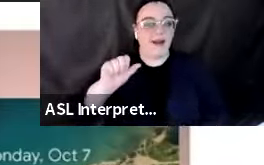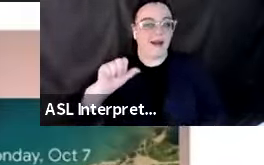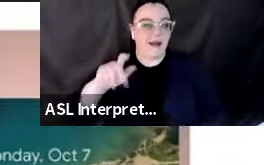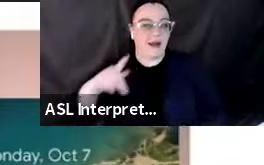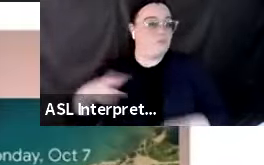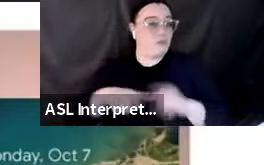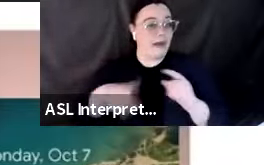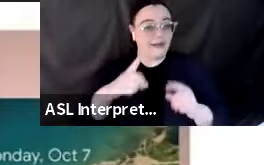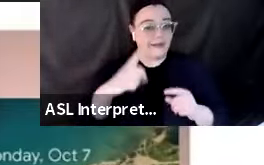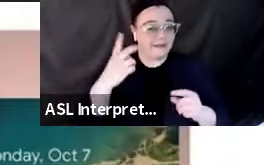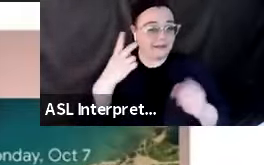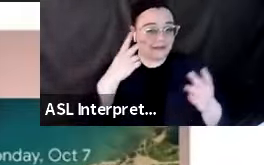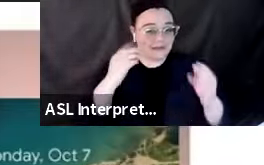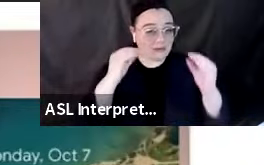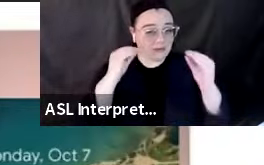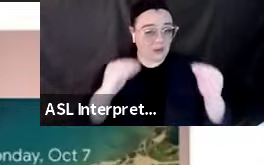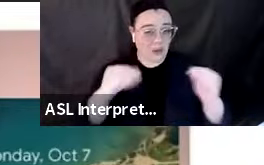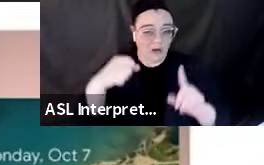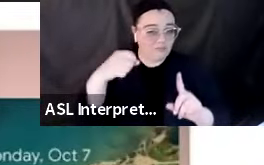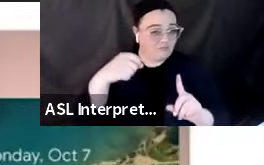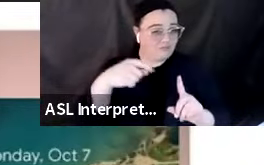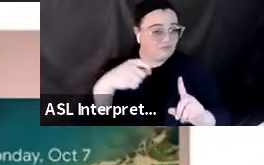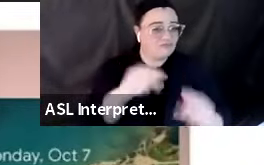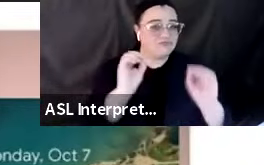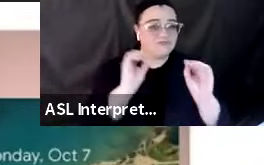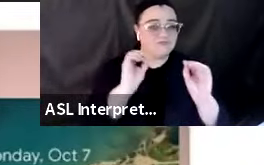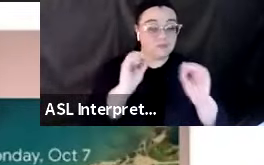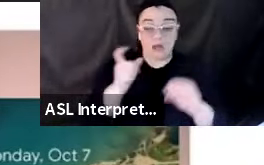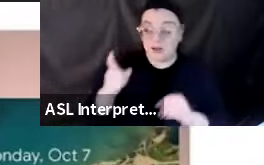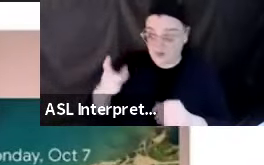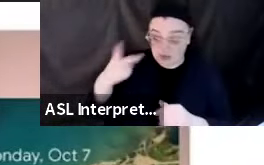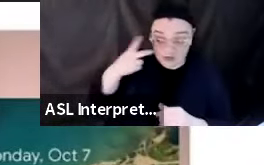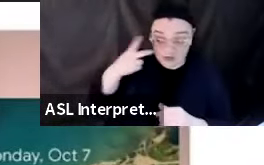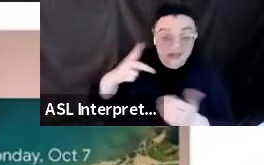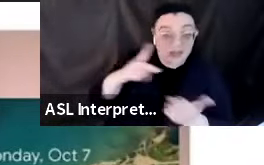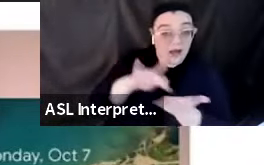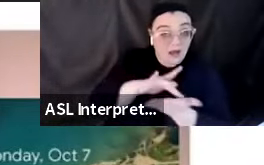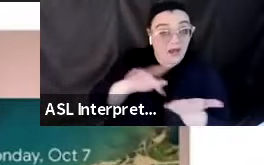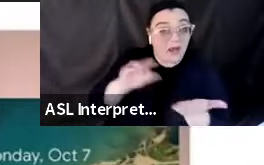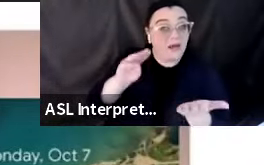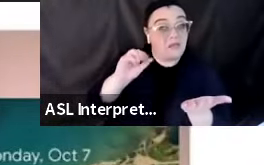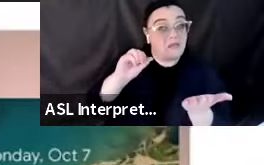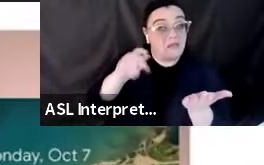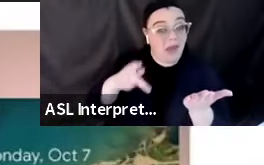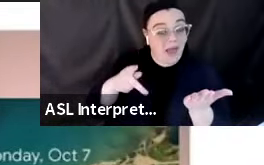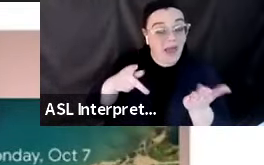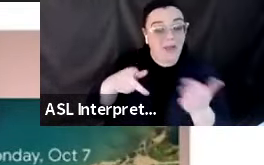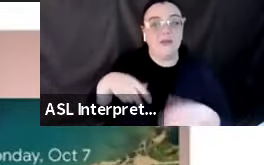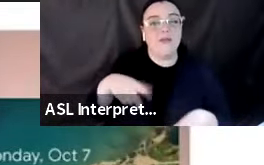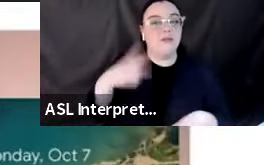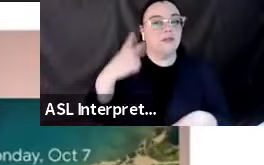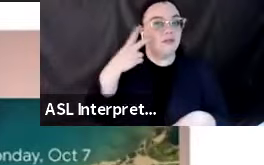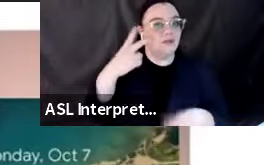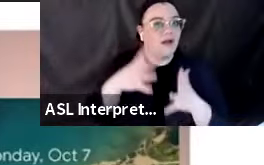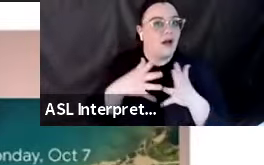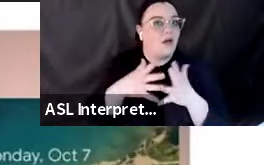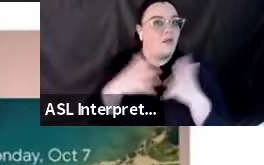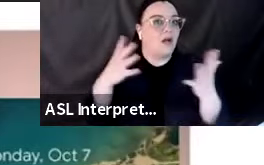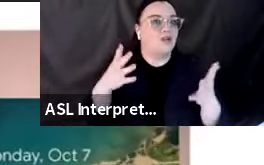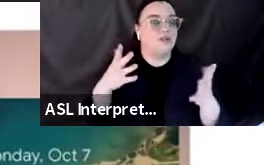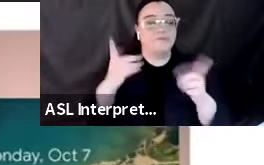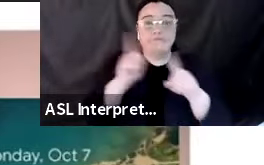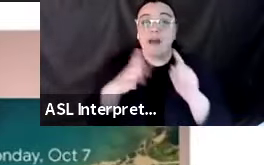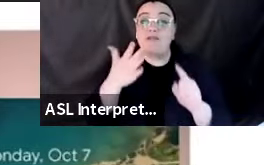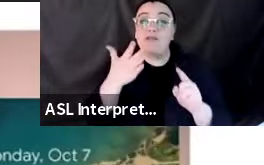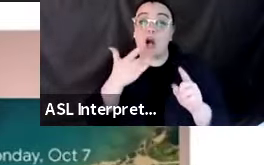Okay, are you getting activity on the map? Do you see a bunch of colored